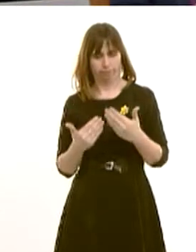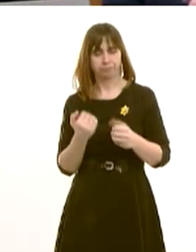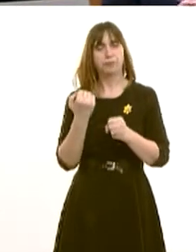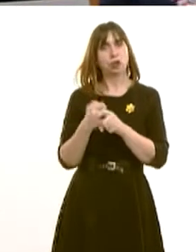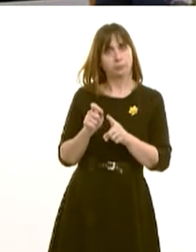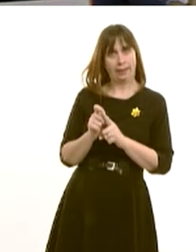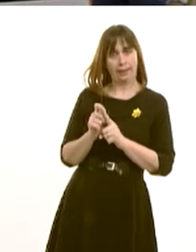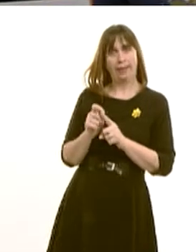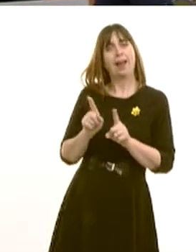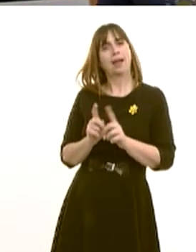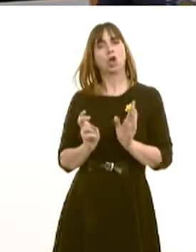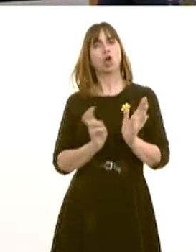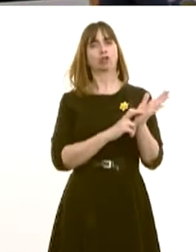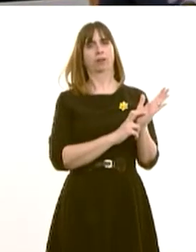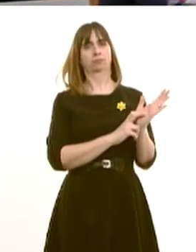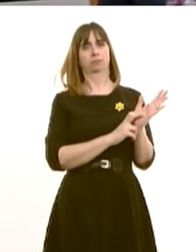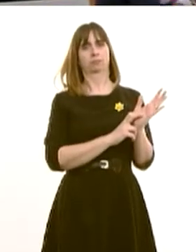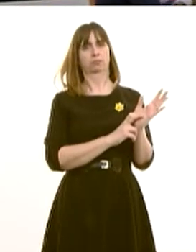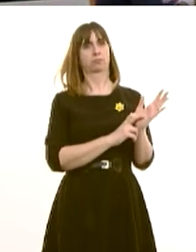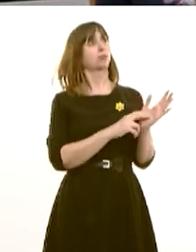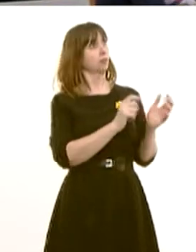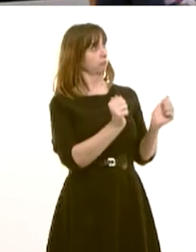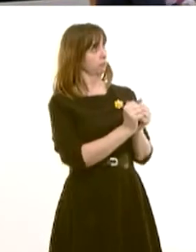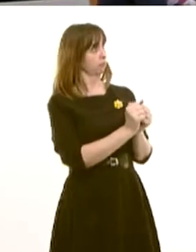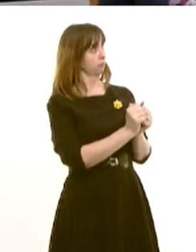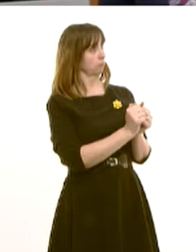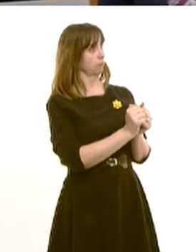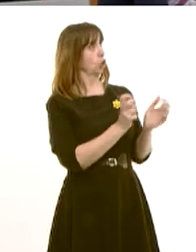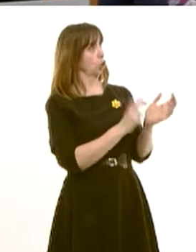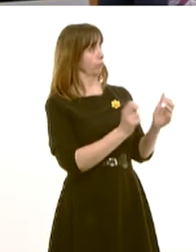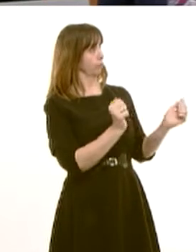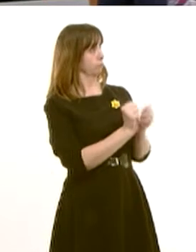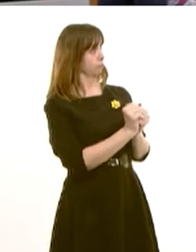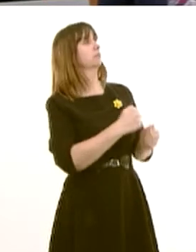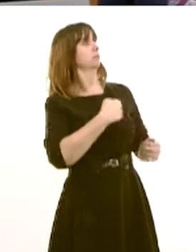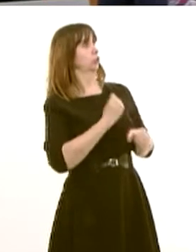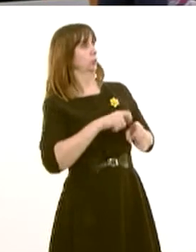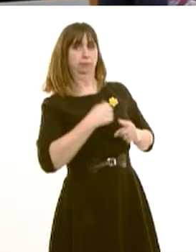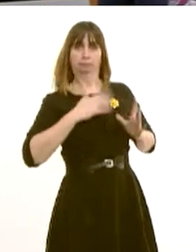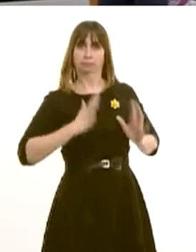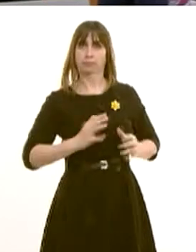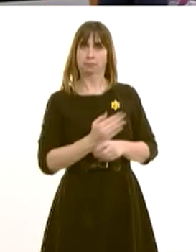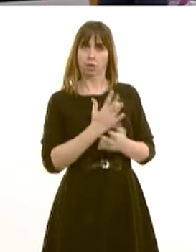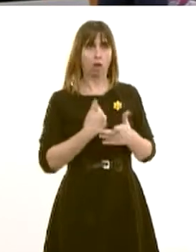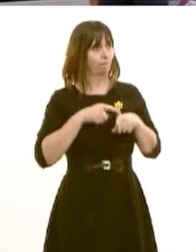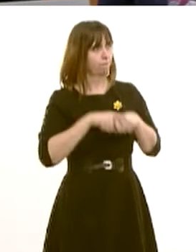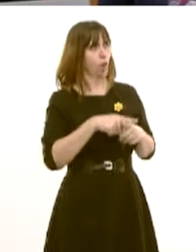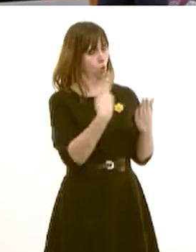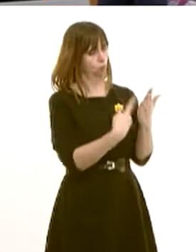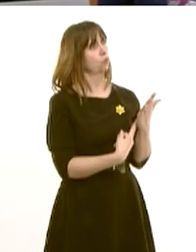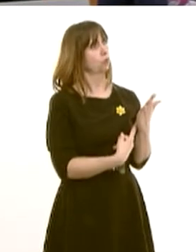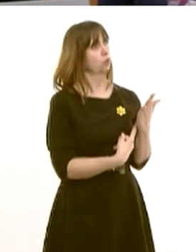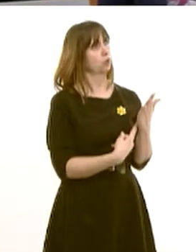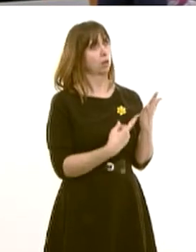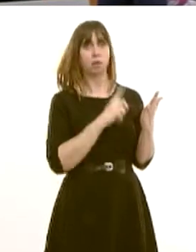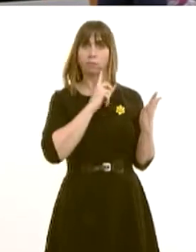are contractors, and it's up to them to ensure that they adhere to the contract themselves. When they